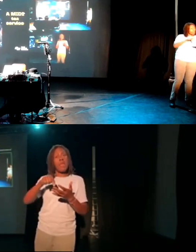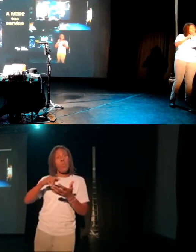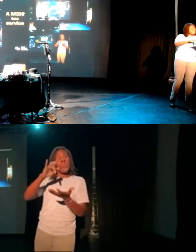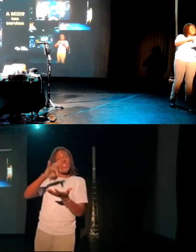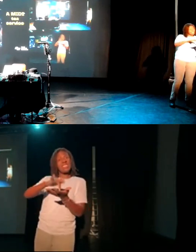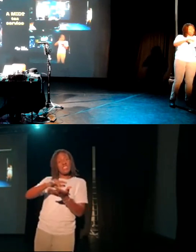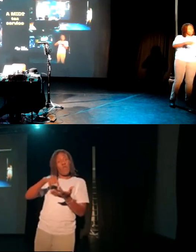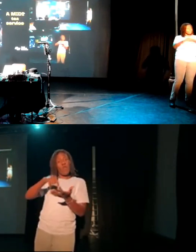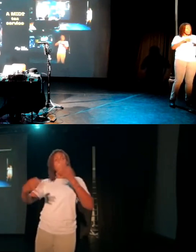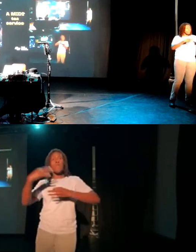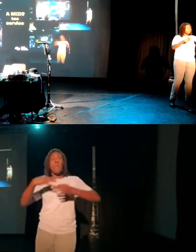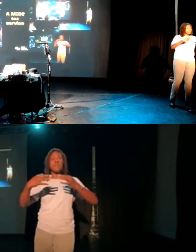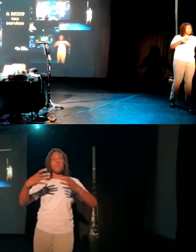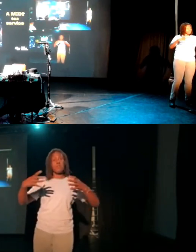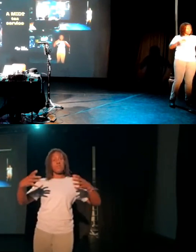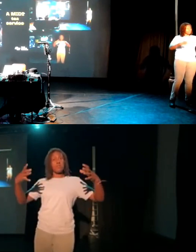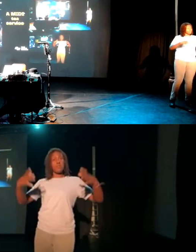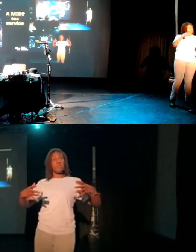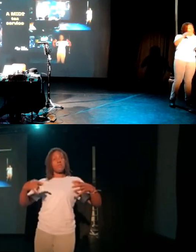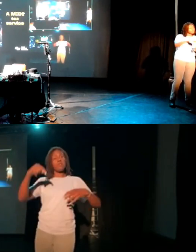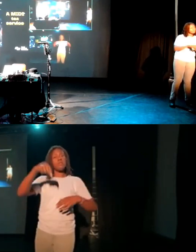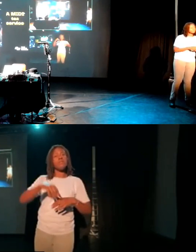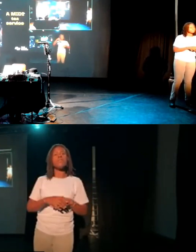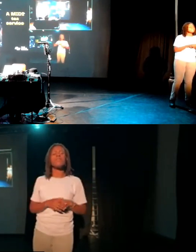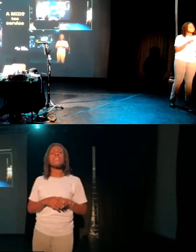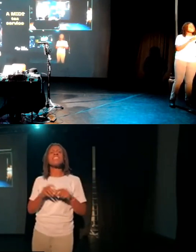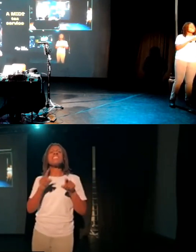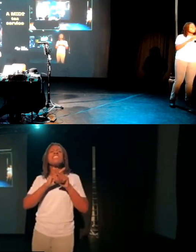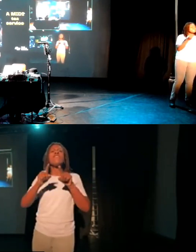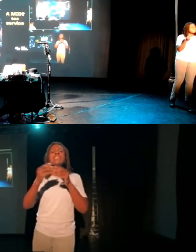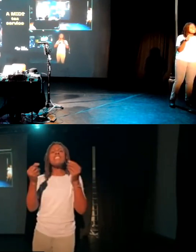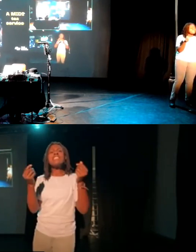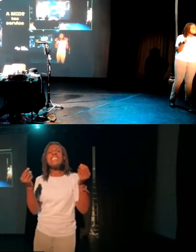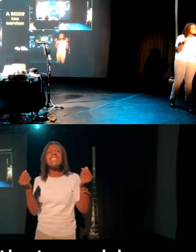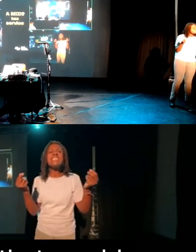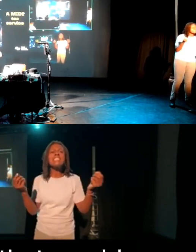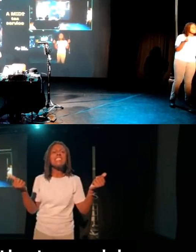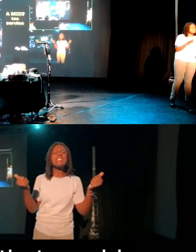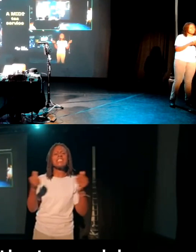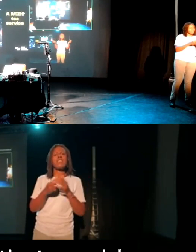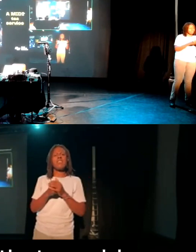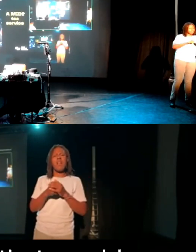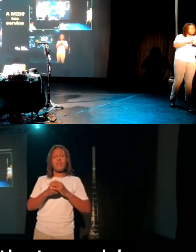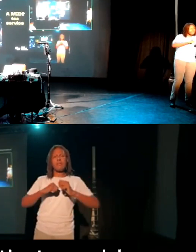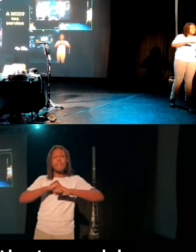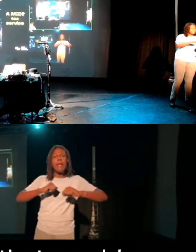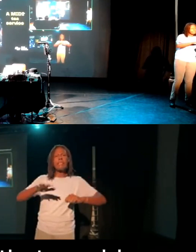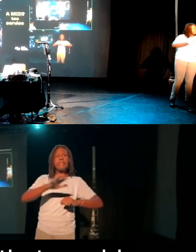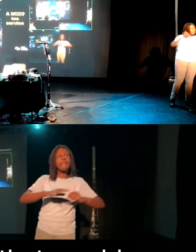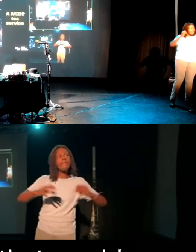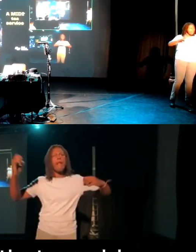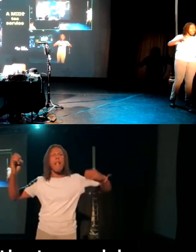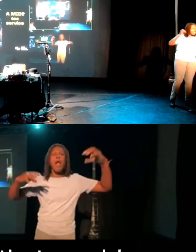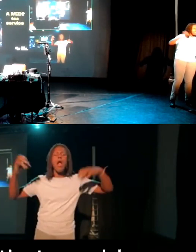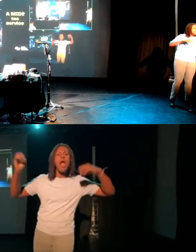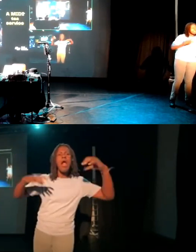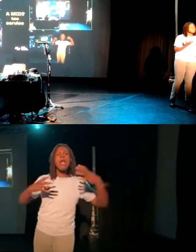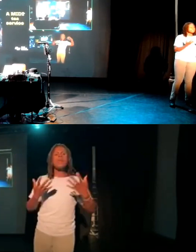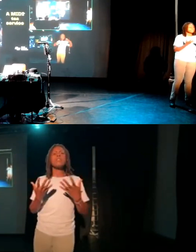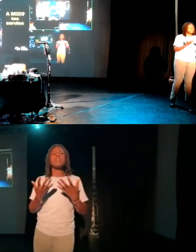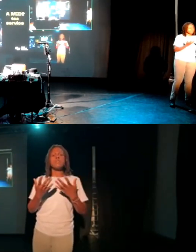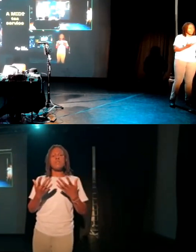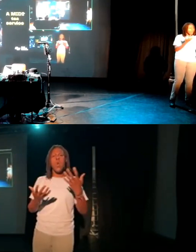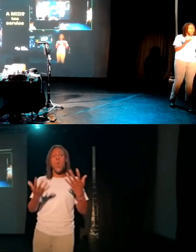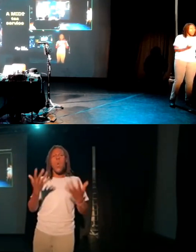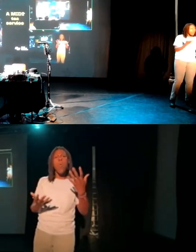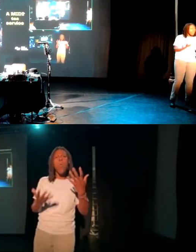And the way that that worked was used a bunch of different sensors. So we had like proximity sensors, we had light sensors, we had sensors that would weigh how much